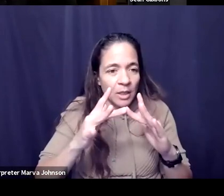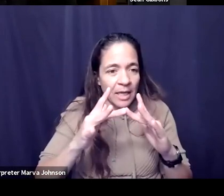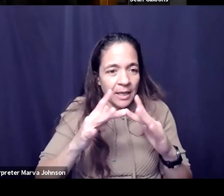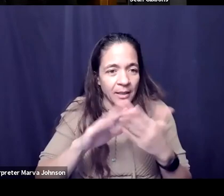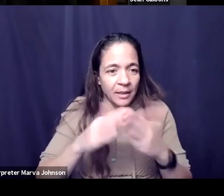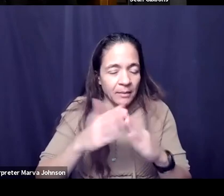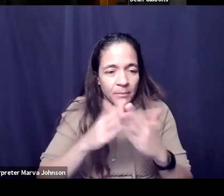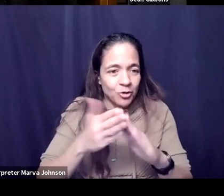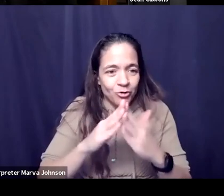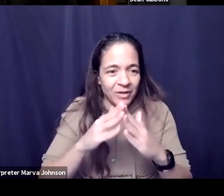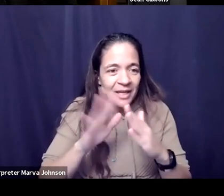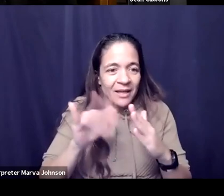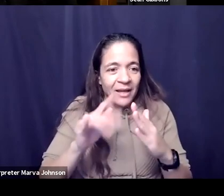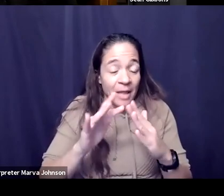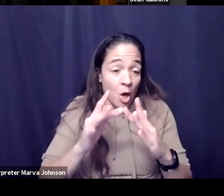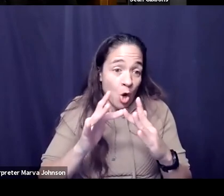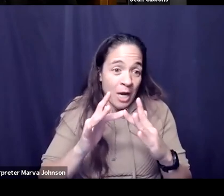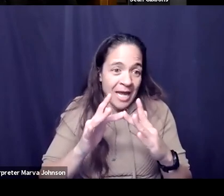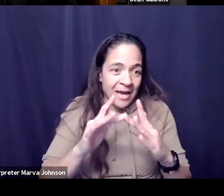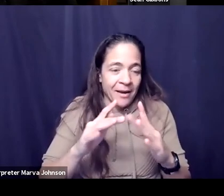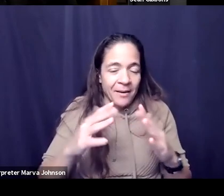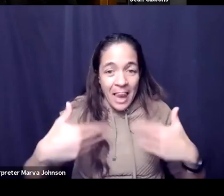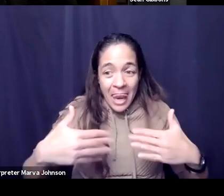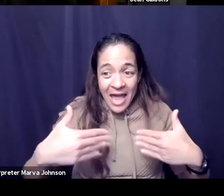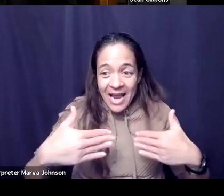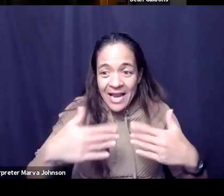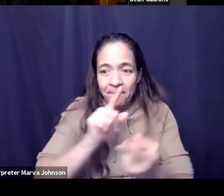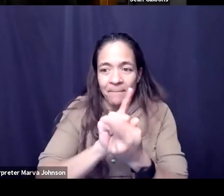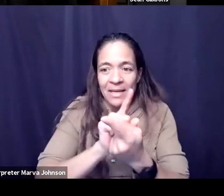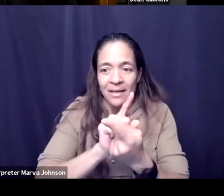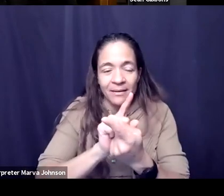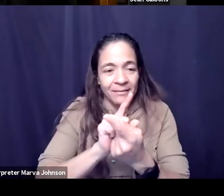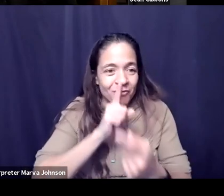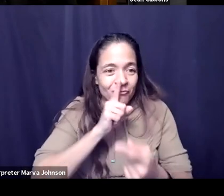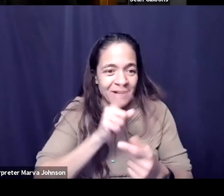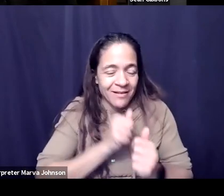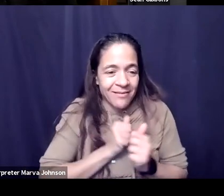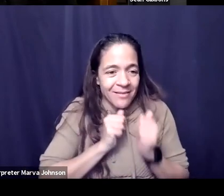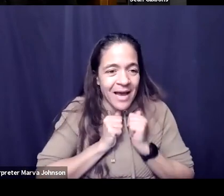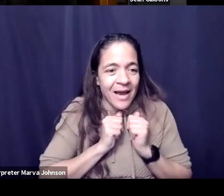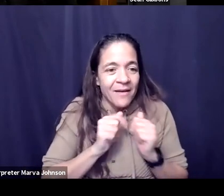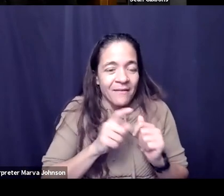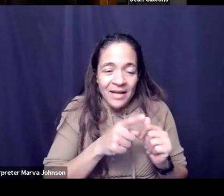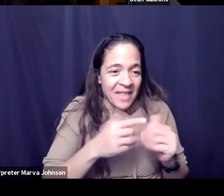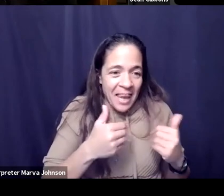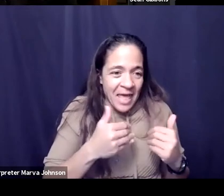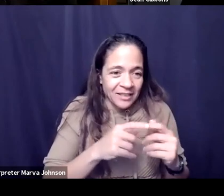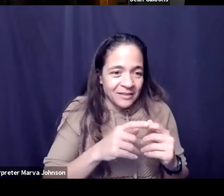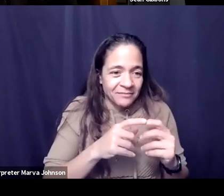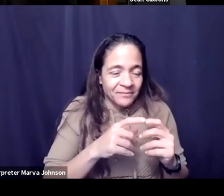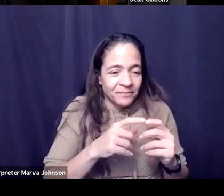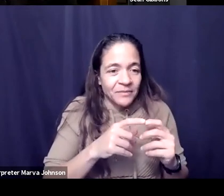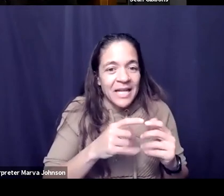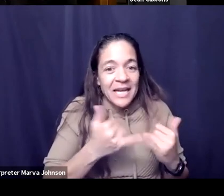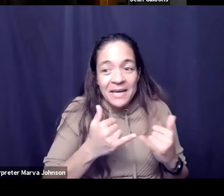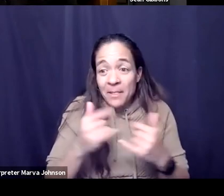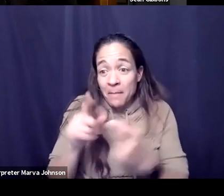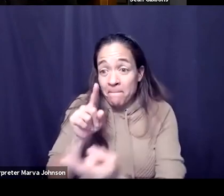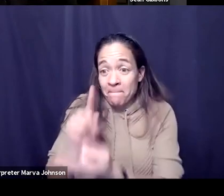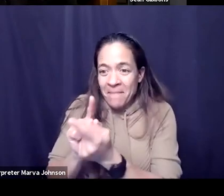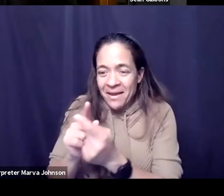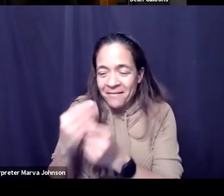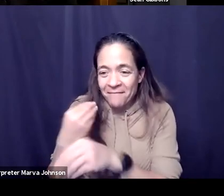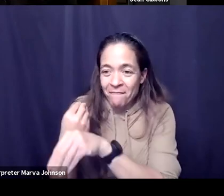that are online only maybe folks haven't had a chance to meet in real life they didn't or they didn't start in real life and they won't be nurtured in real life so truly virtual